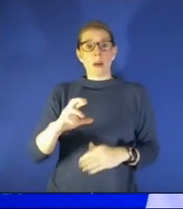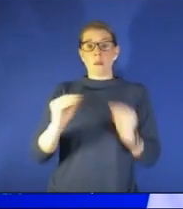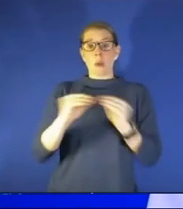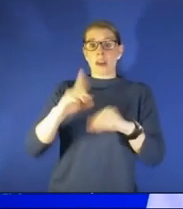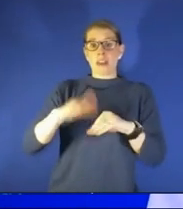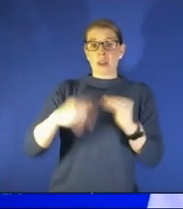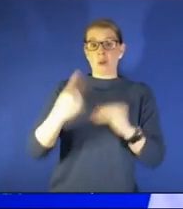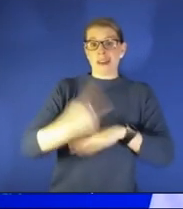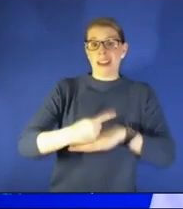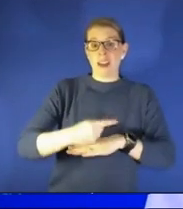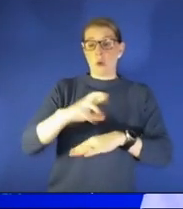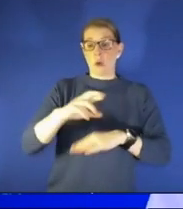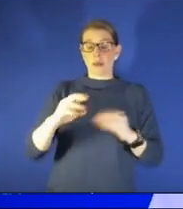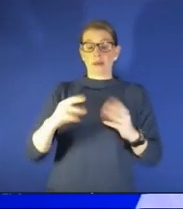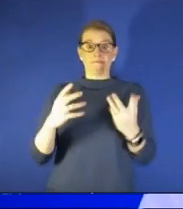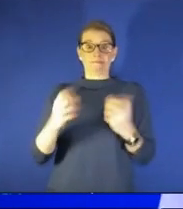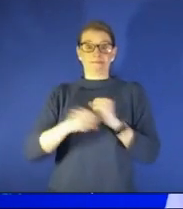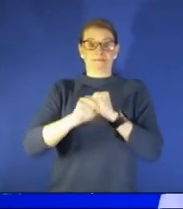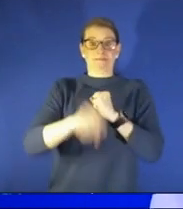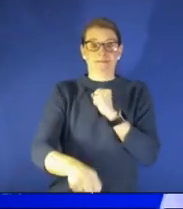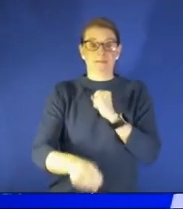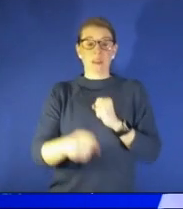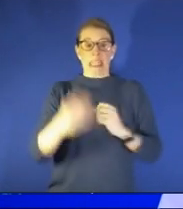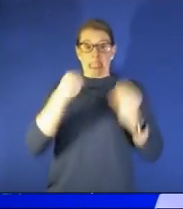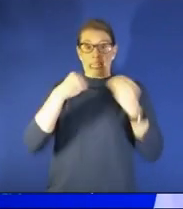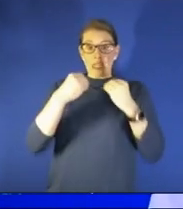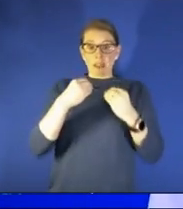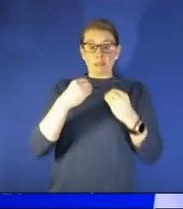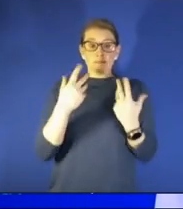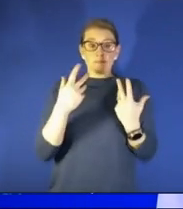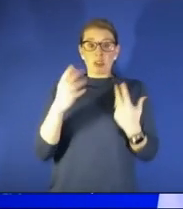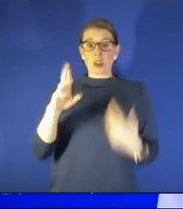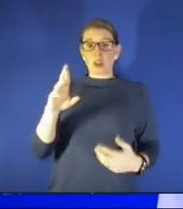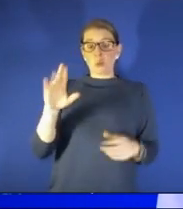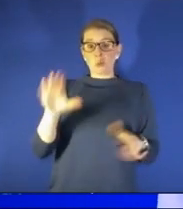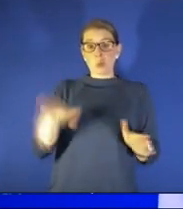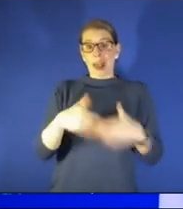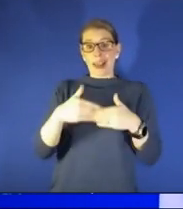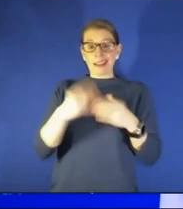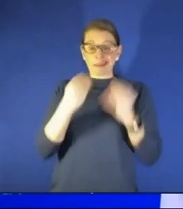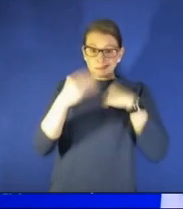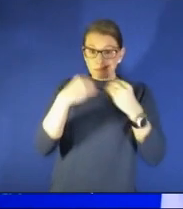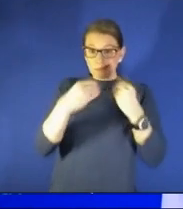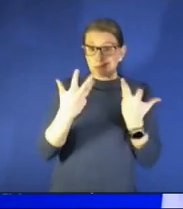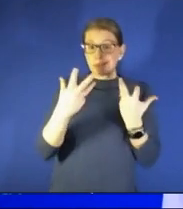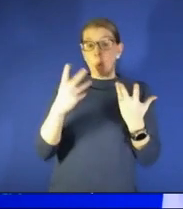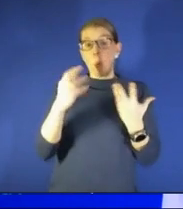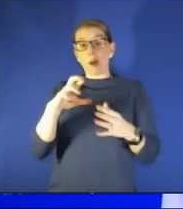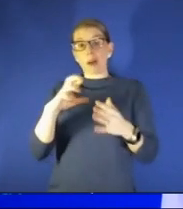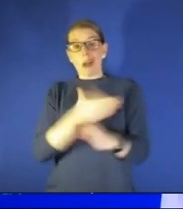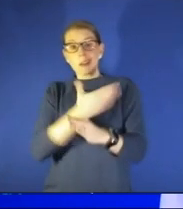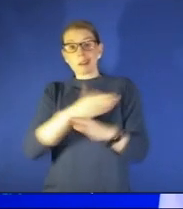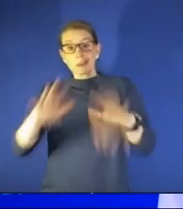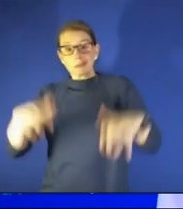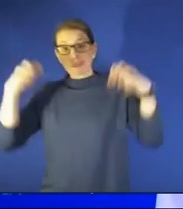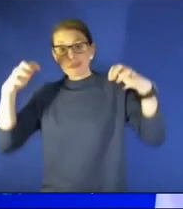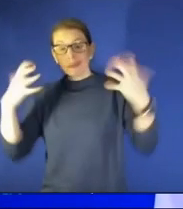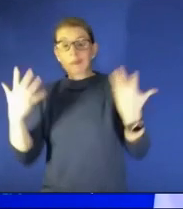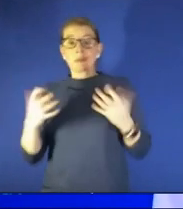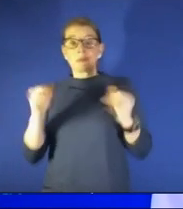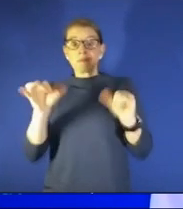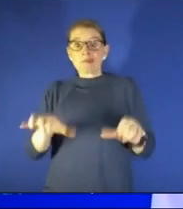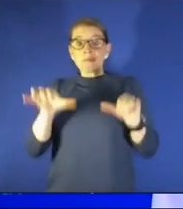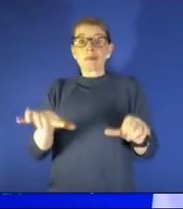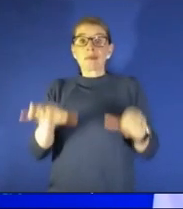a reception or something like that or a concert um i think as long as we can continue to have um